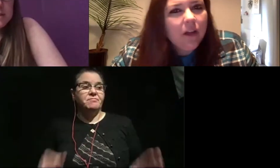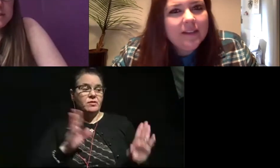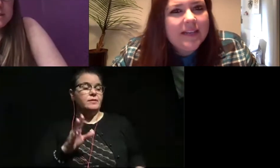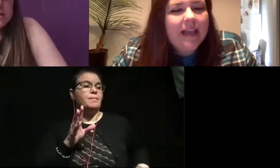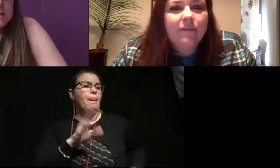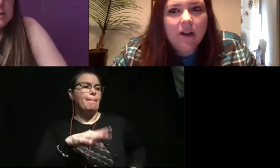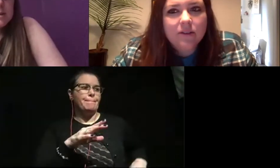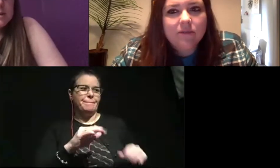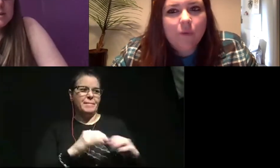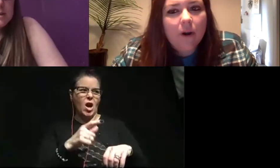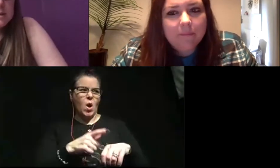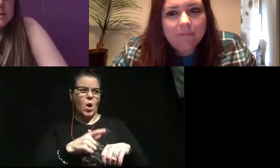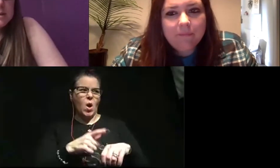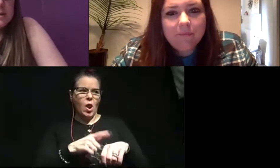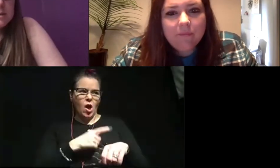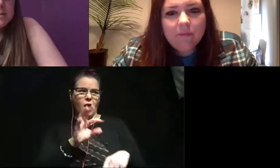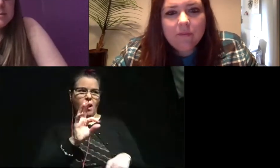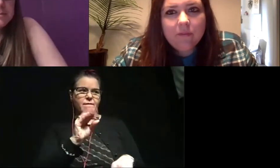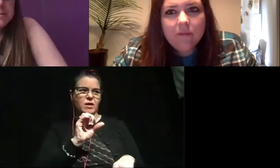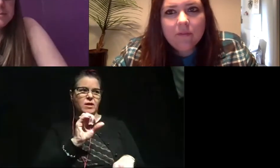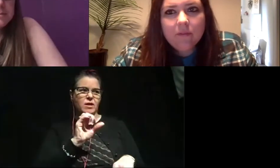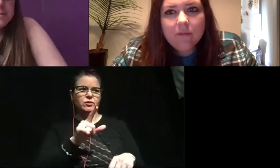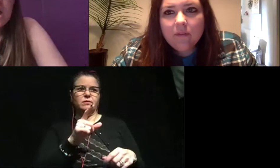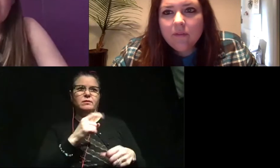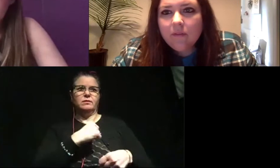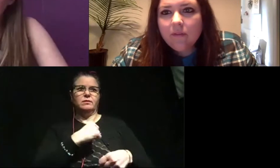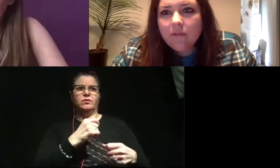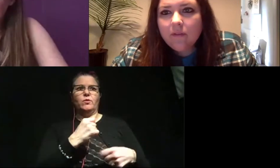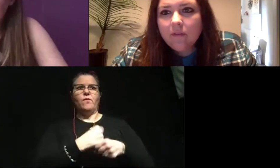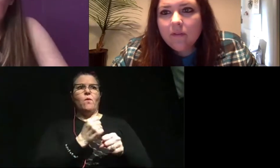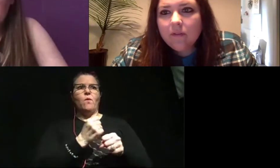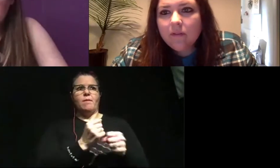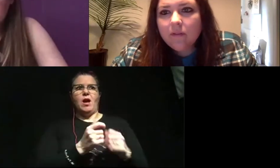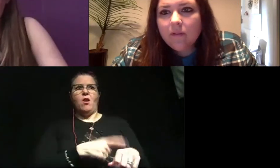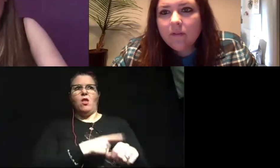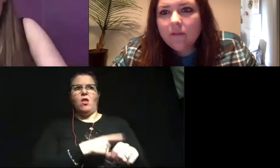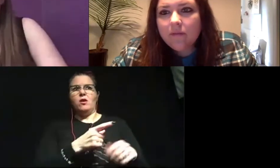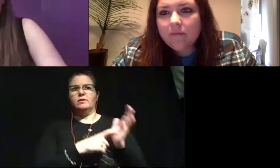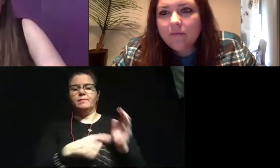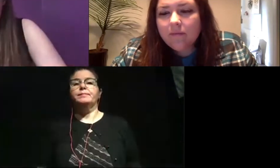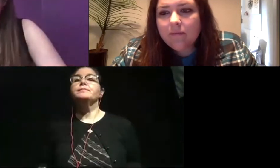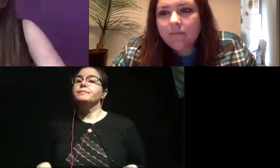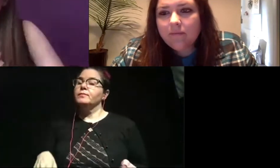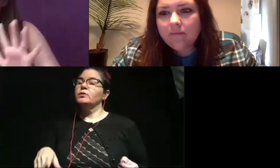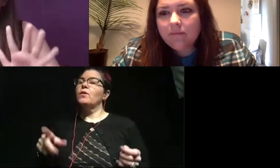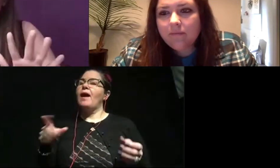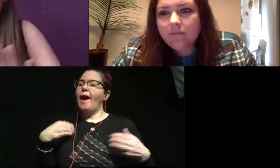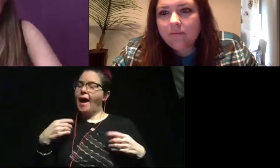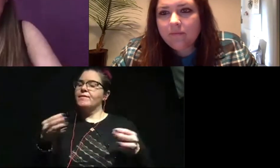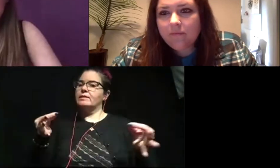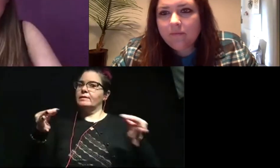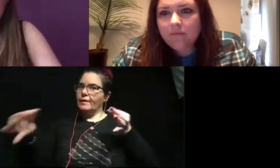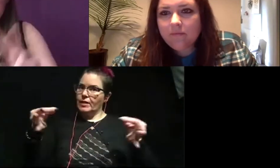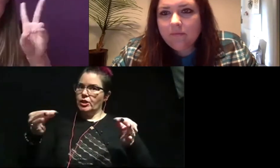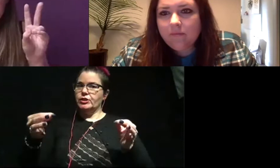about how long does it take a fossil to form? That is also another great question. So the definition, and there is a